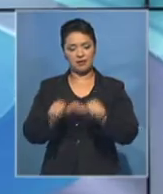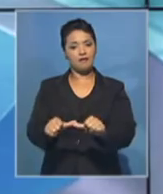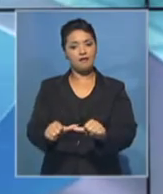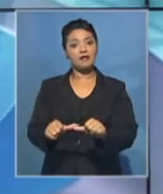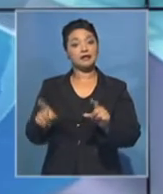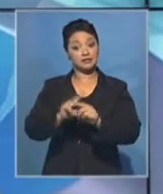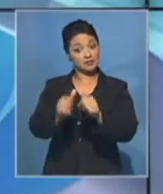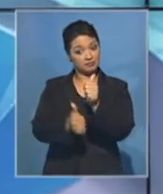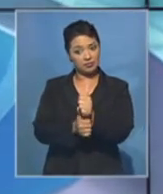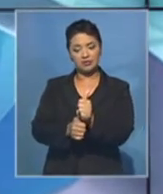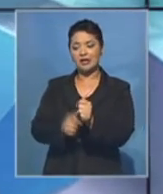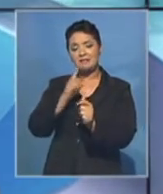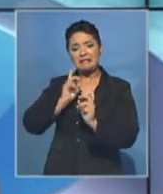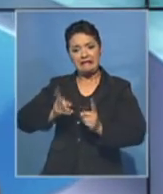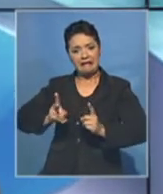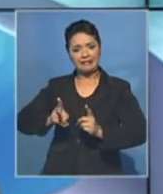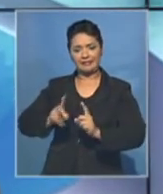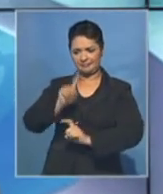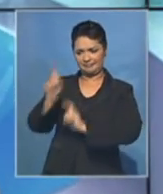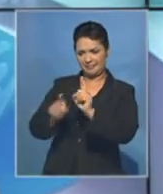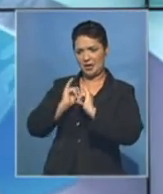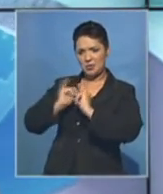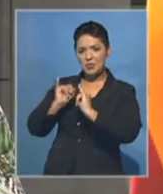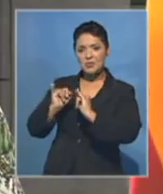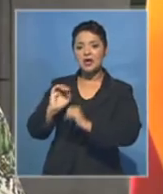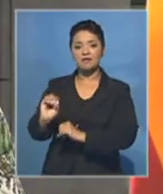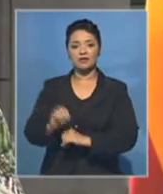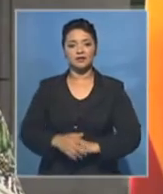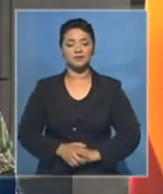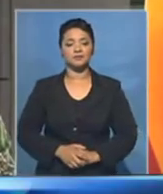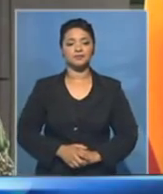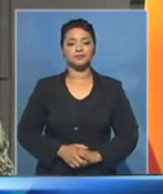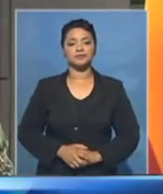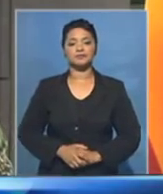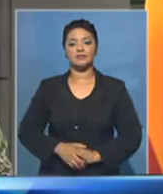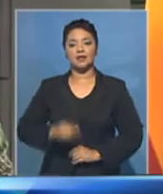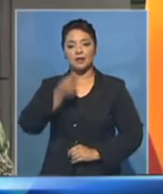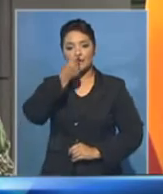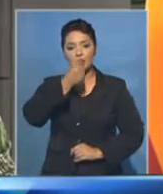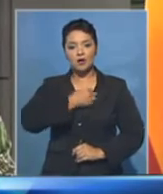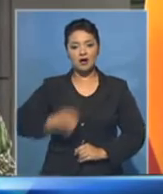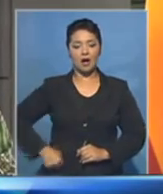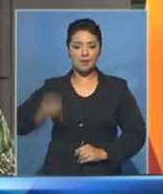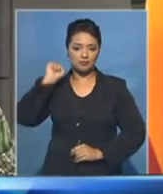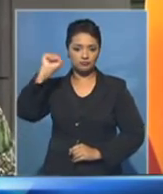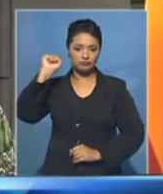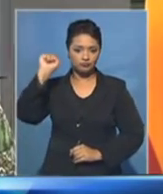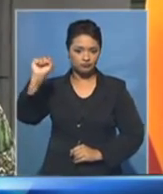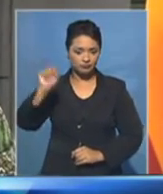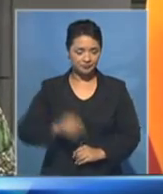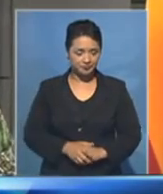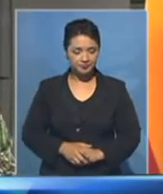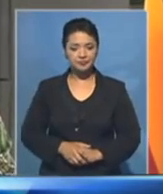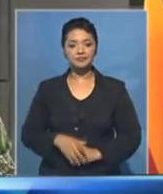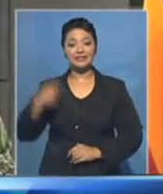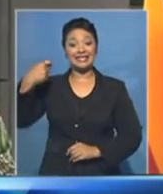again come under fire from the party's leaders. President Robert Nkabe Oyen! The Speaker of Parliament and